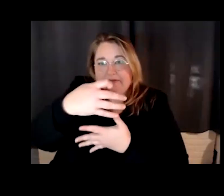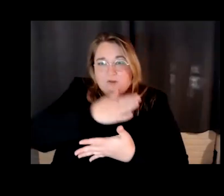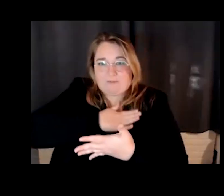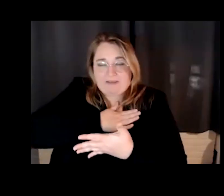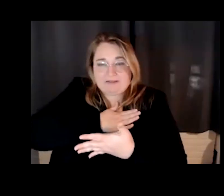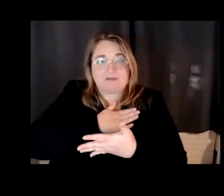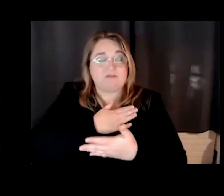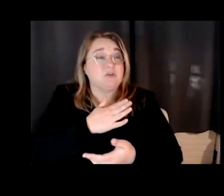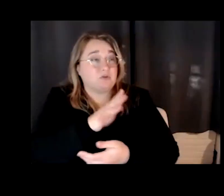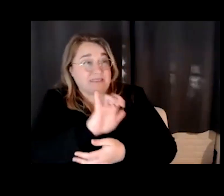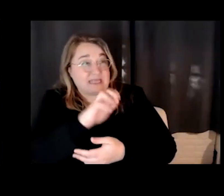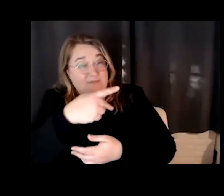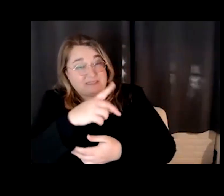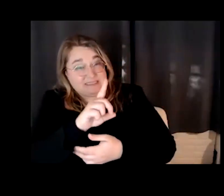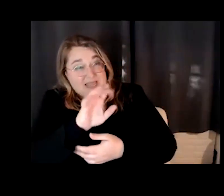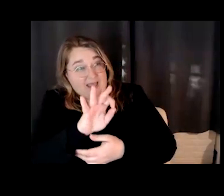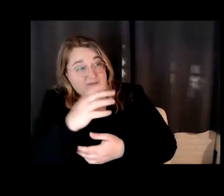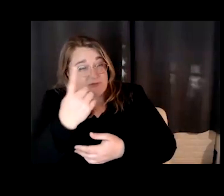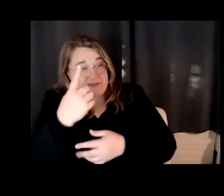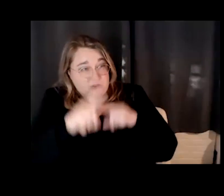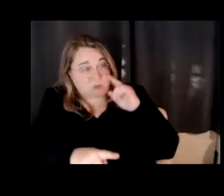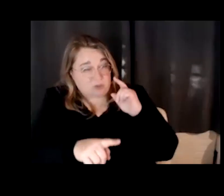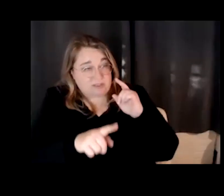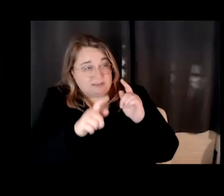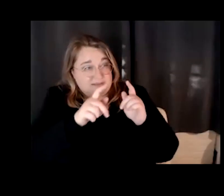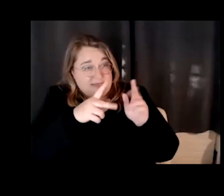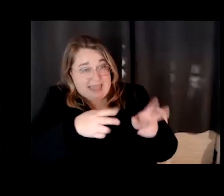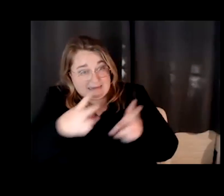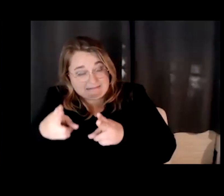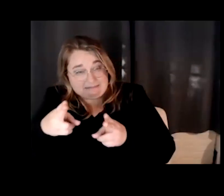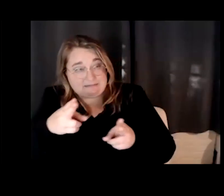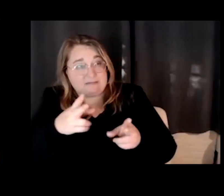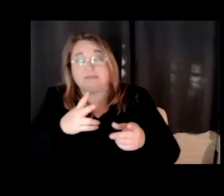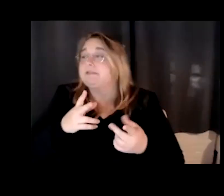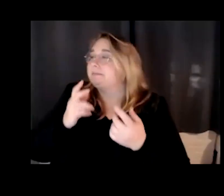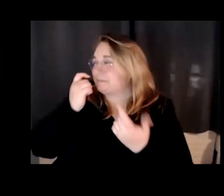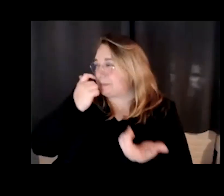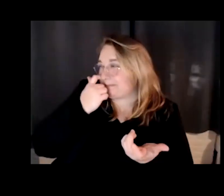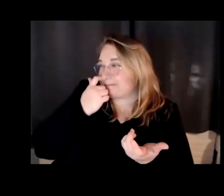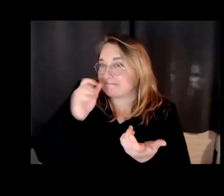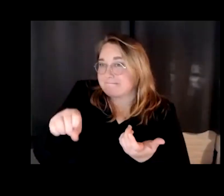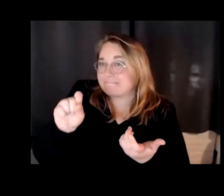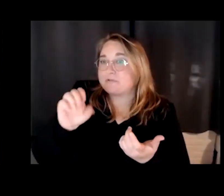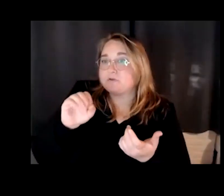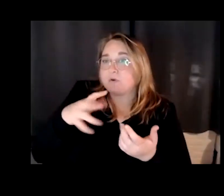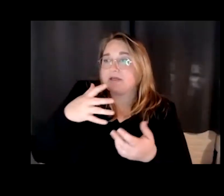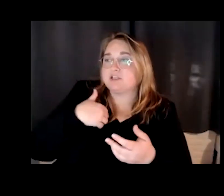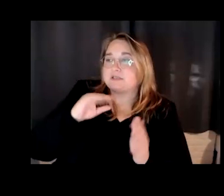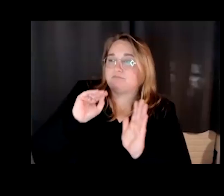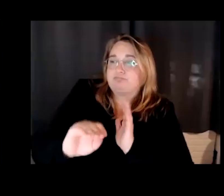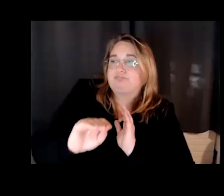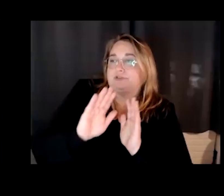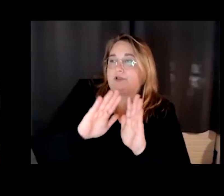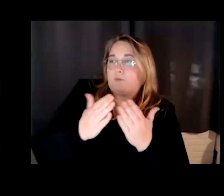something. Yeah. something you couldn't really edit. I couldn't really edit. Yeah. So I just put the book portion in there and then edited my stuff.